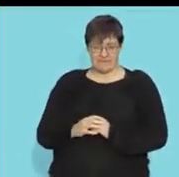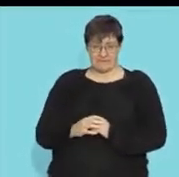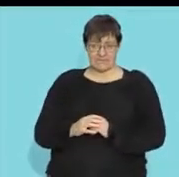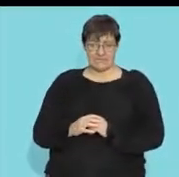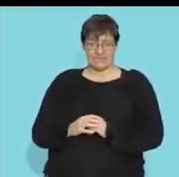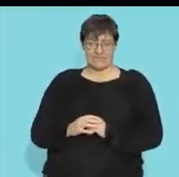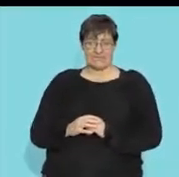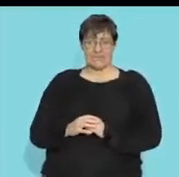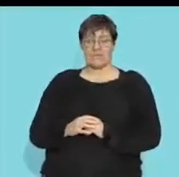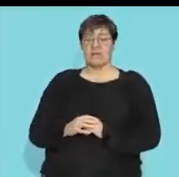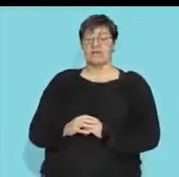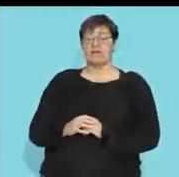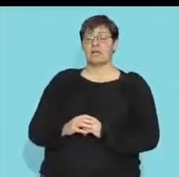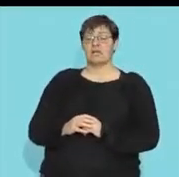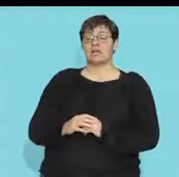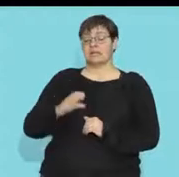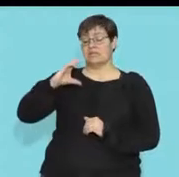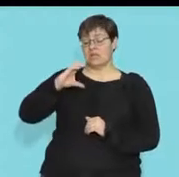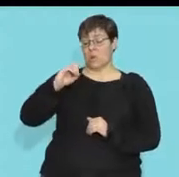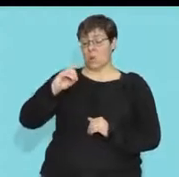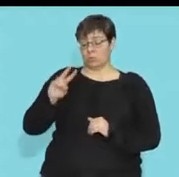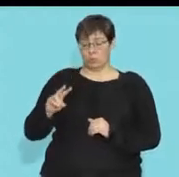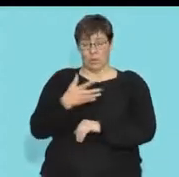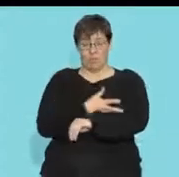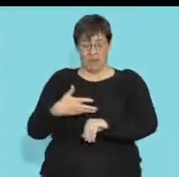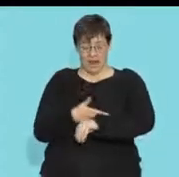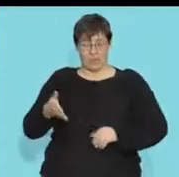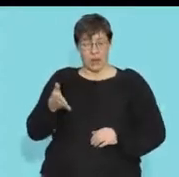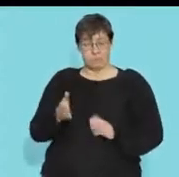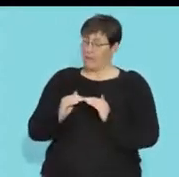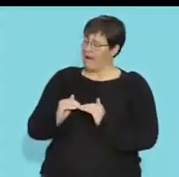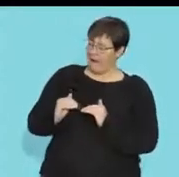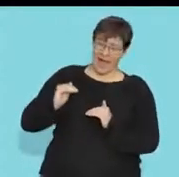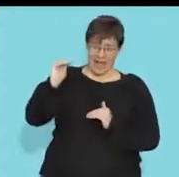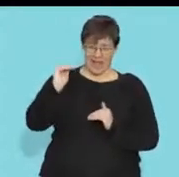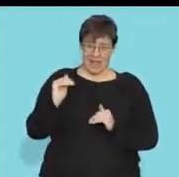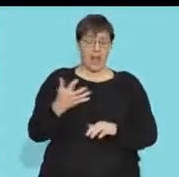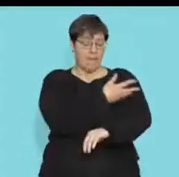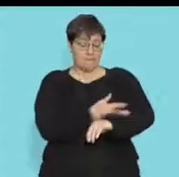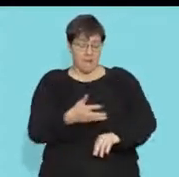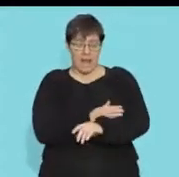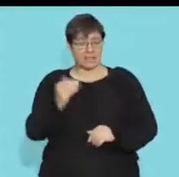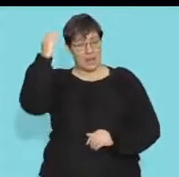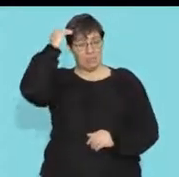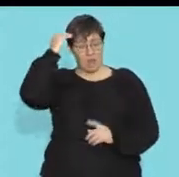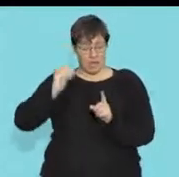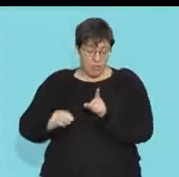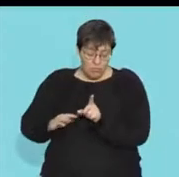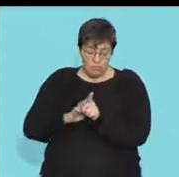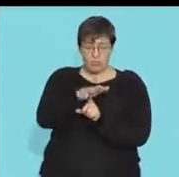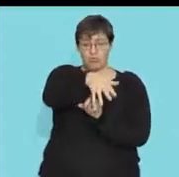when these high carbon dioxide levels are in my blood blood rushes through the brain